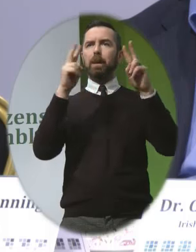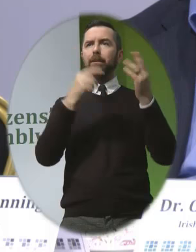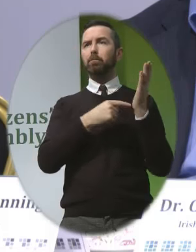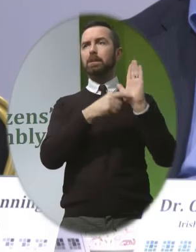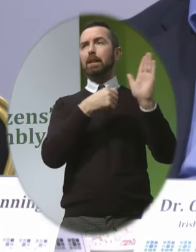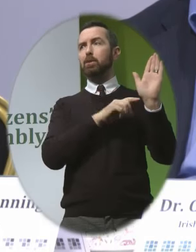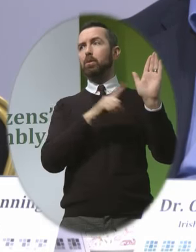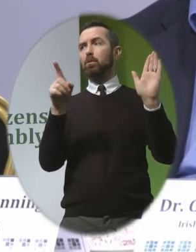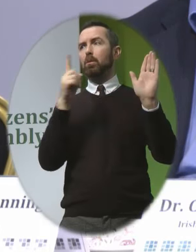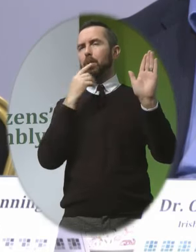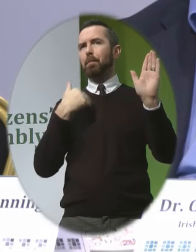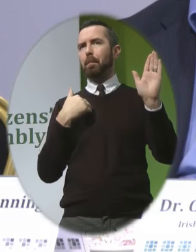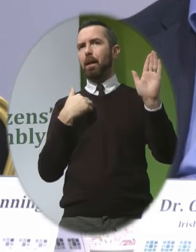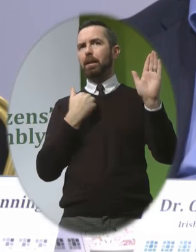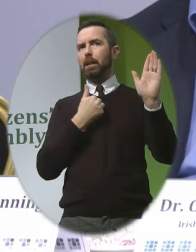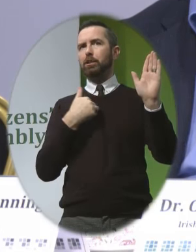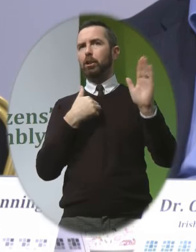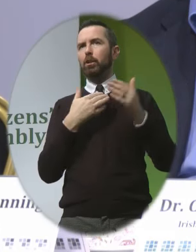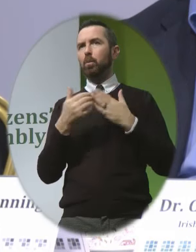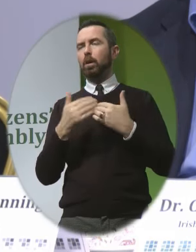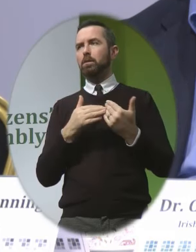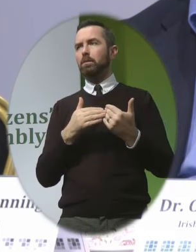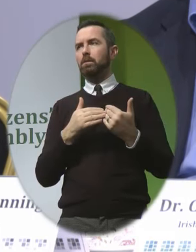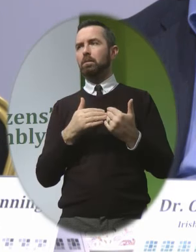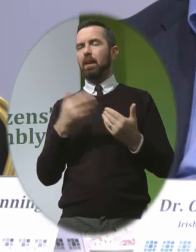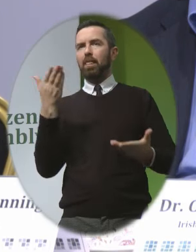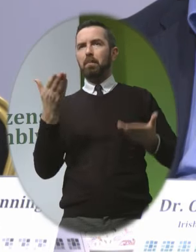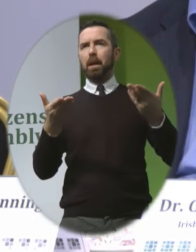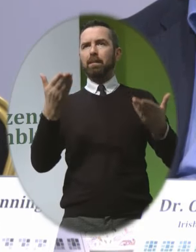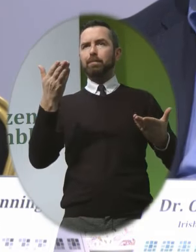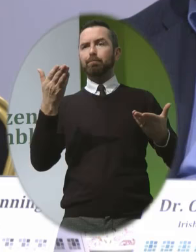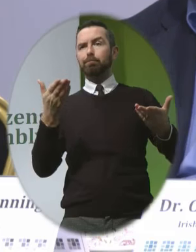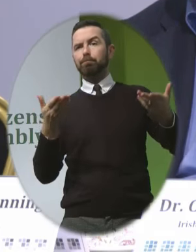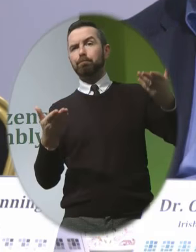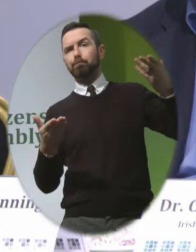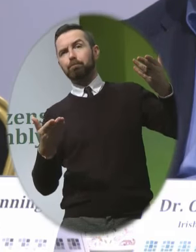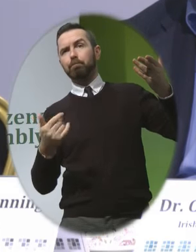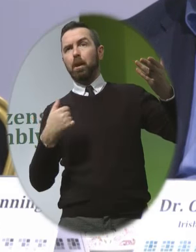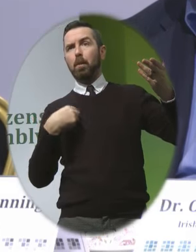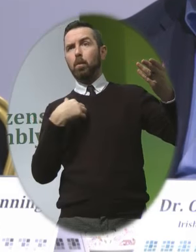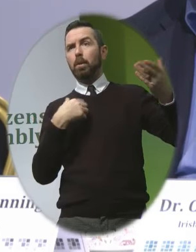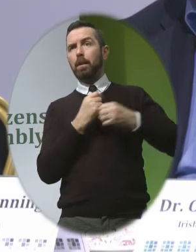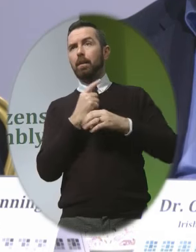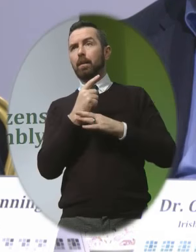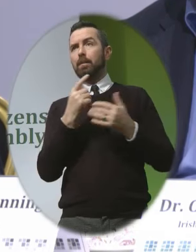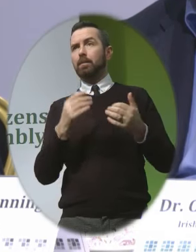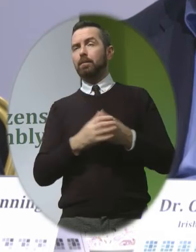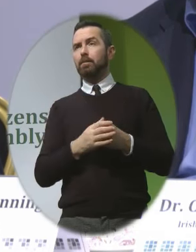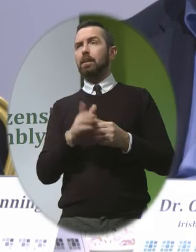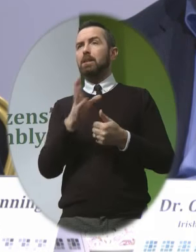However, my concern was with the overall balance of the presentations And particularly the